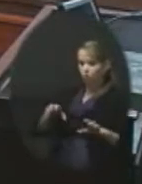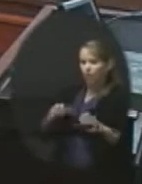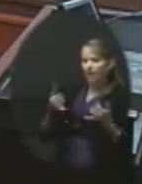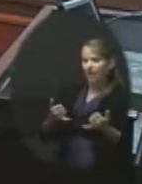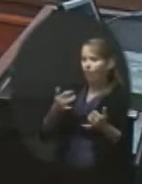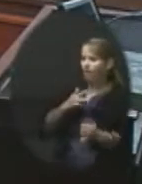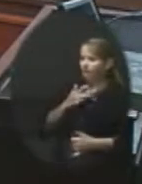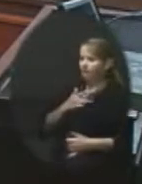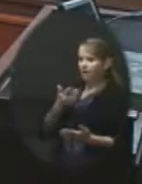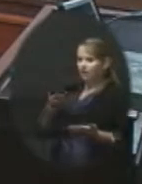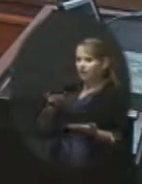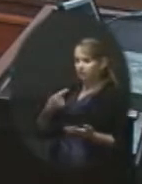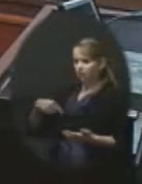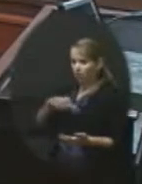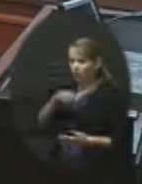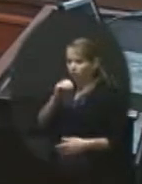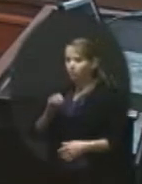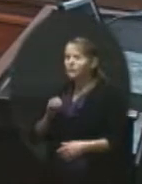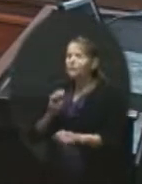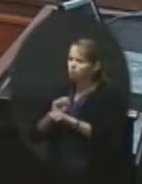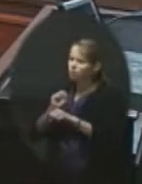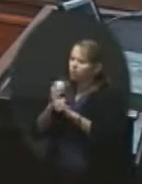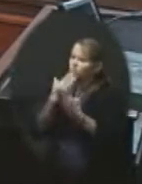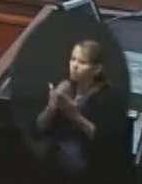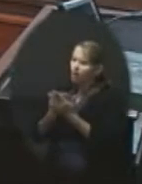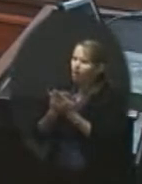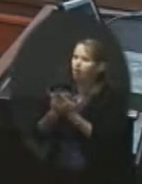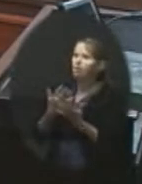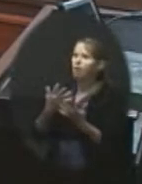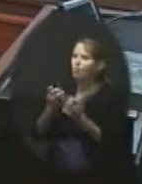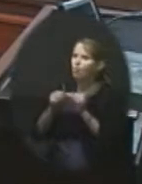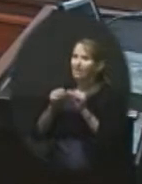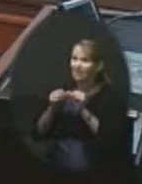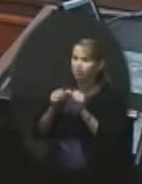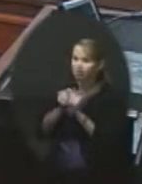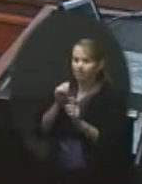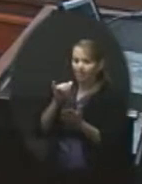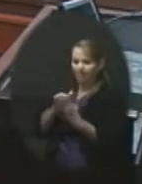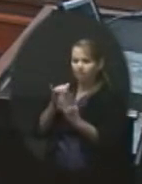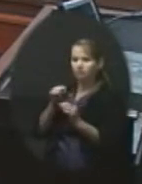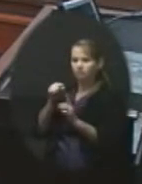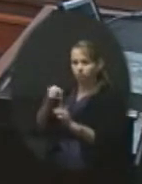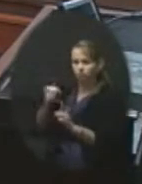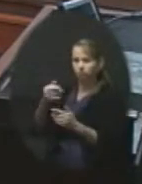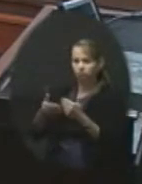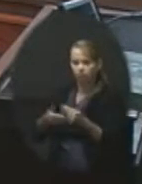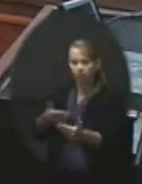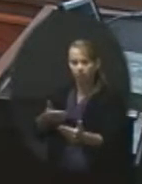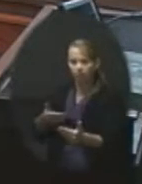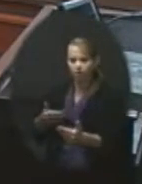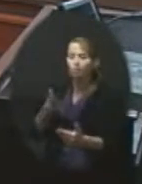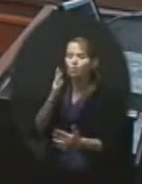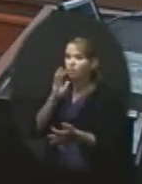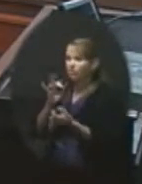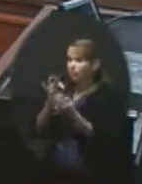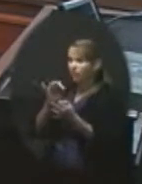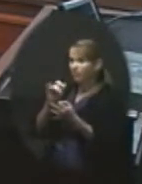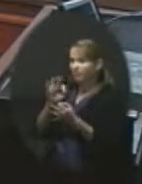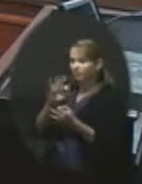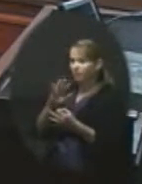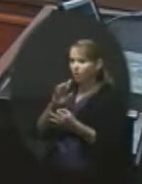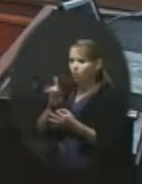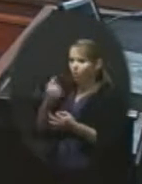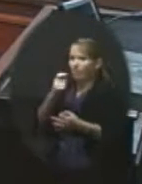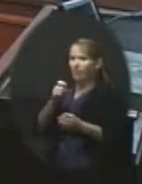got, I think we work very, very well. And I want to be able to continue it from that standpoint. And that would be great if we, if all we had to do is worry